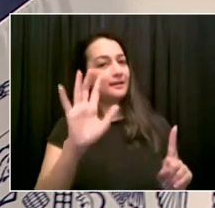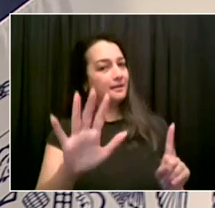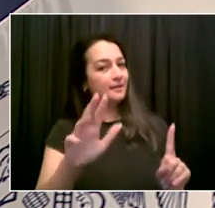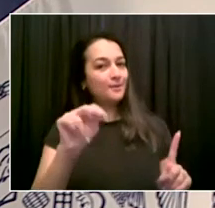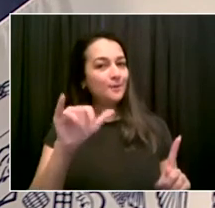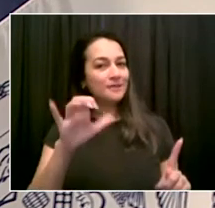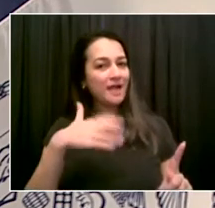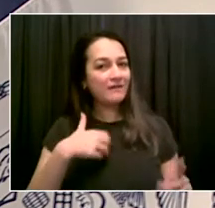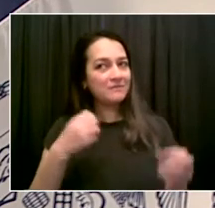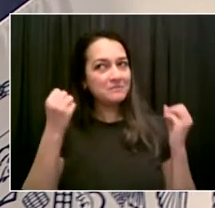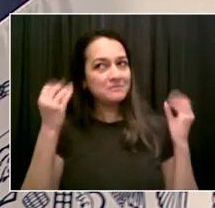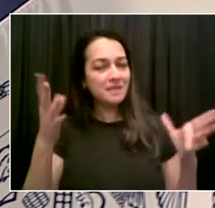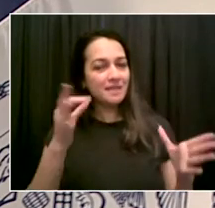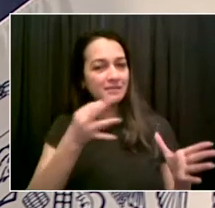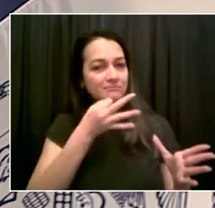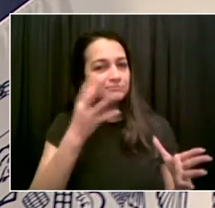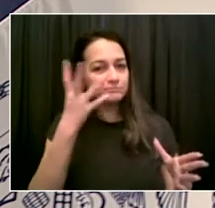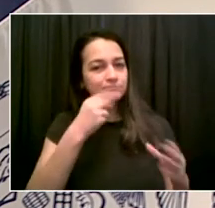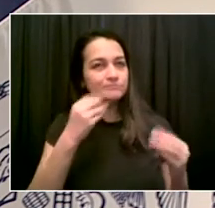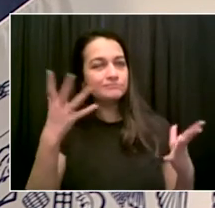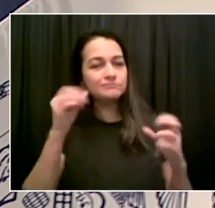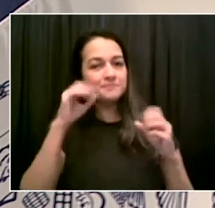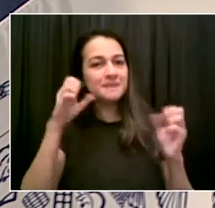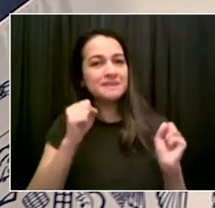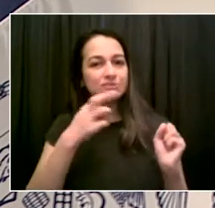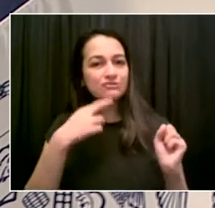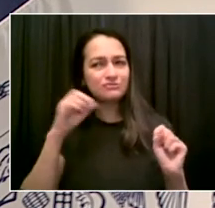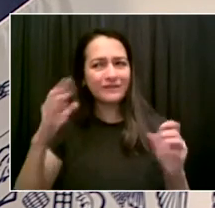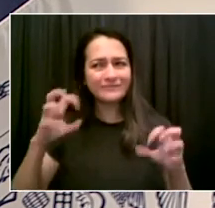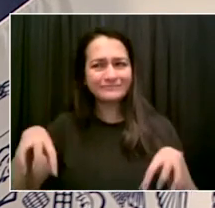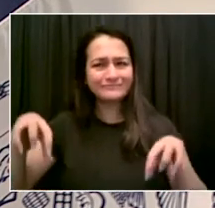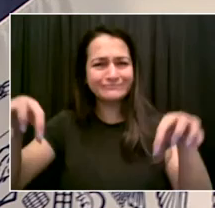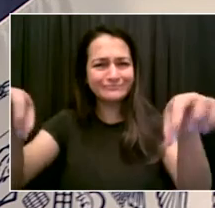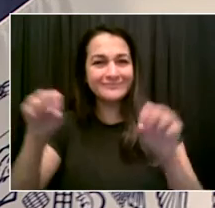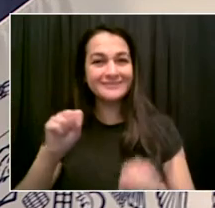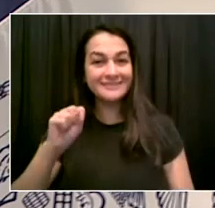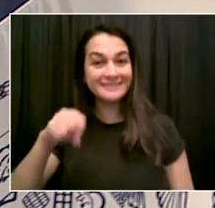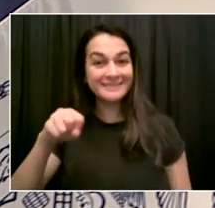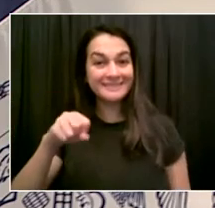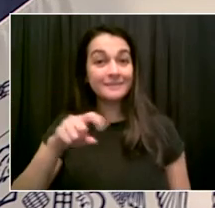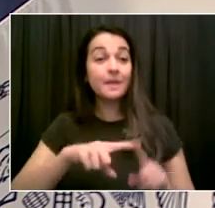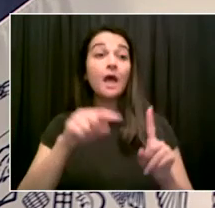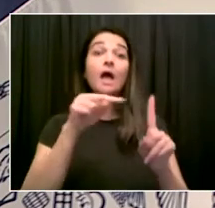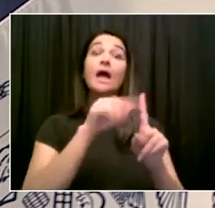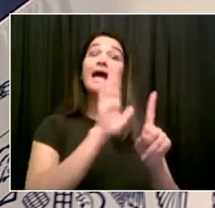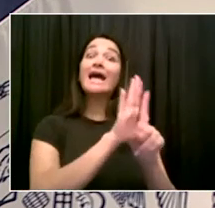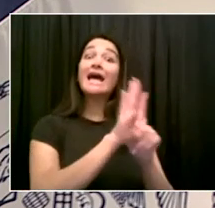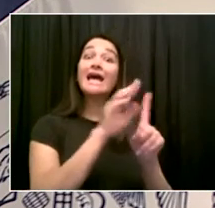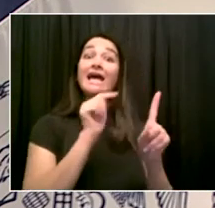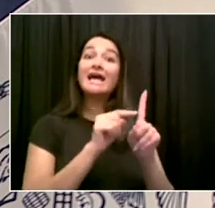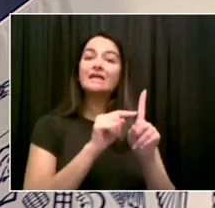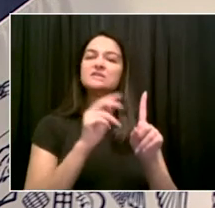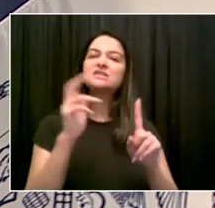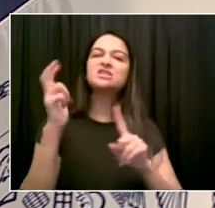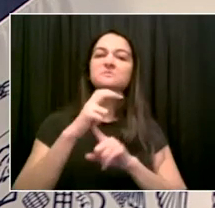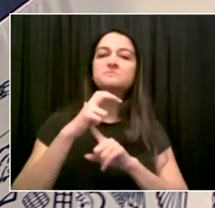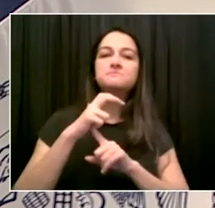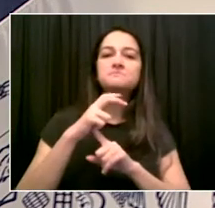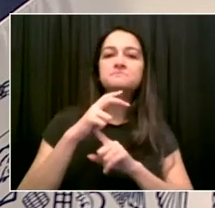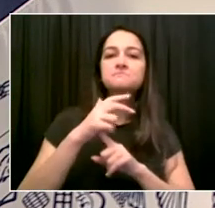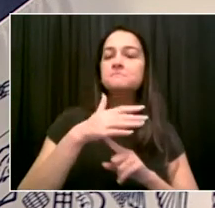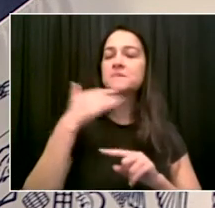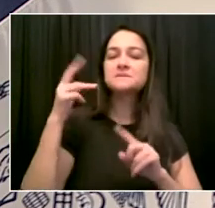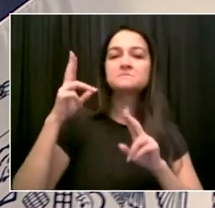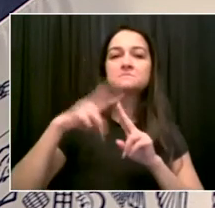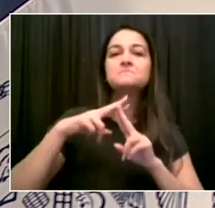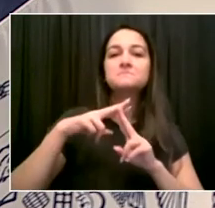I think we are. And to be one of the greatest of the greatest all time, well, that says a lot. And I also want to